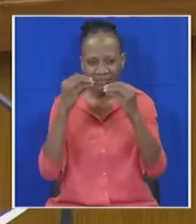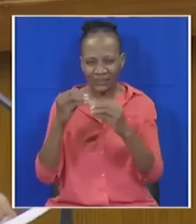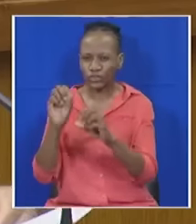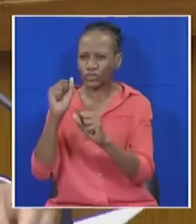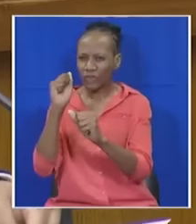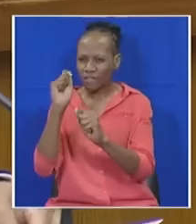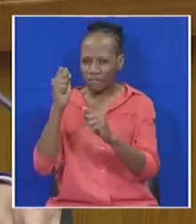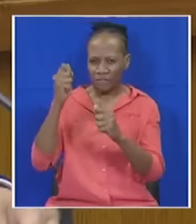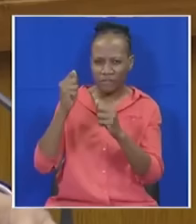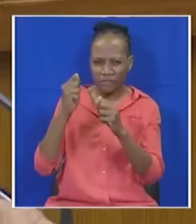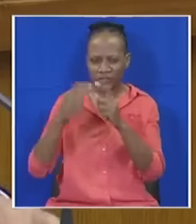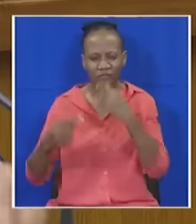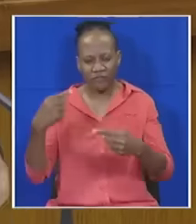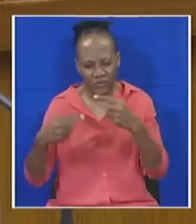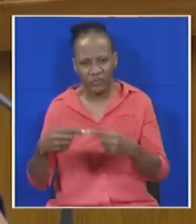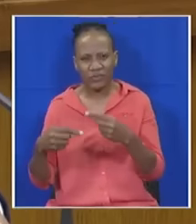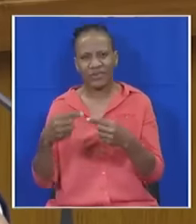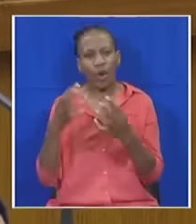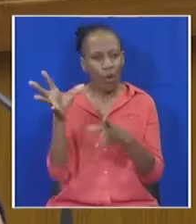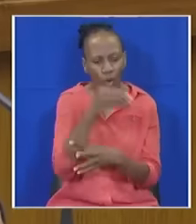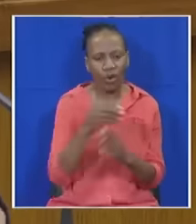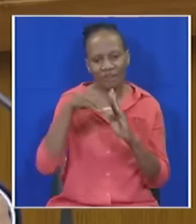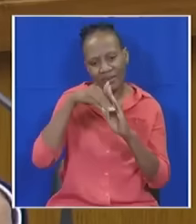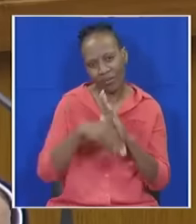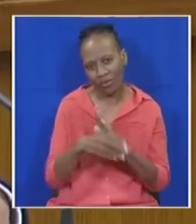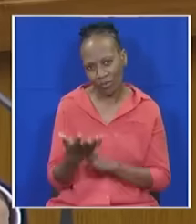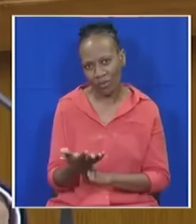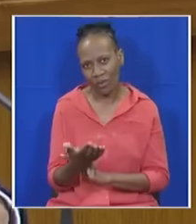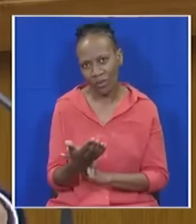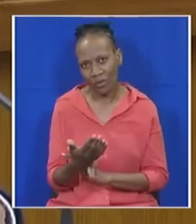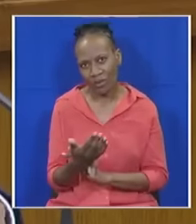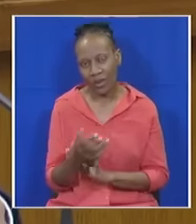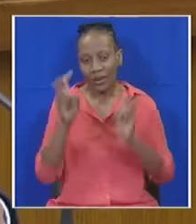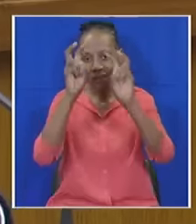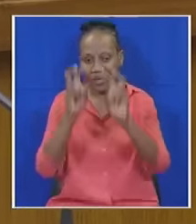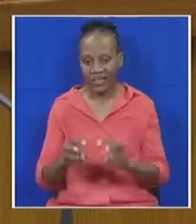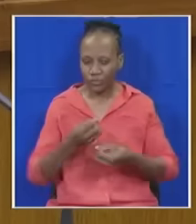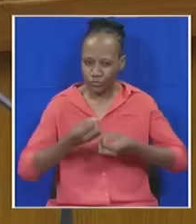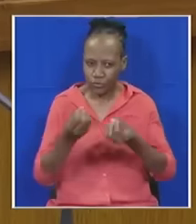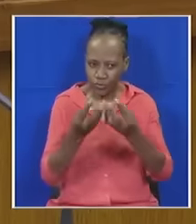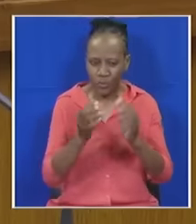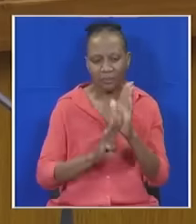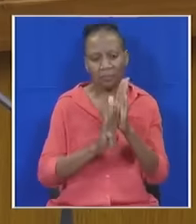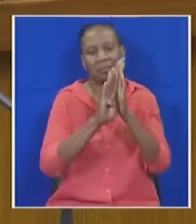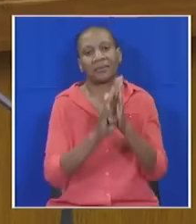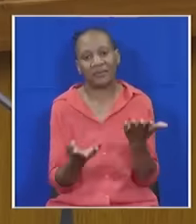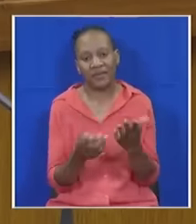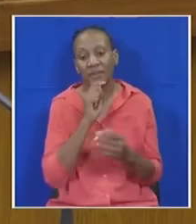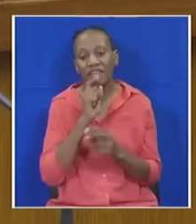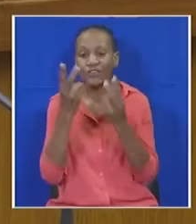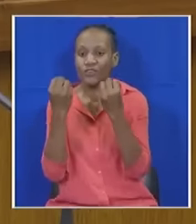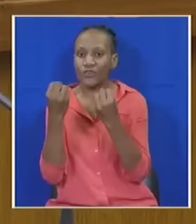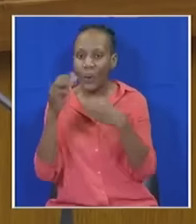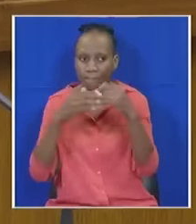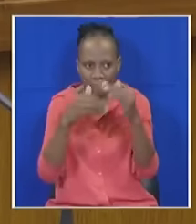disputes have been comparatively low. Electricity supply has improved, allowing new connections